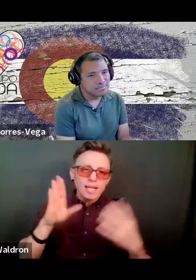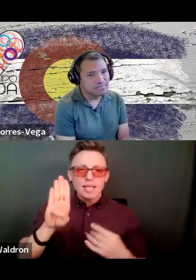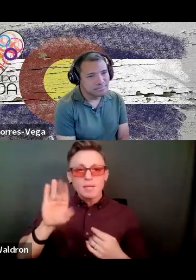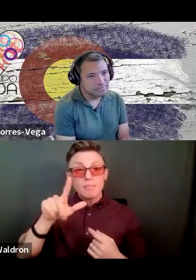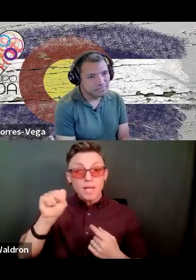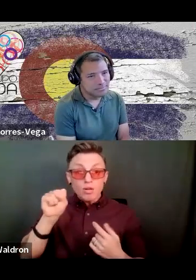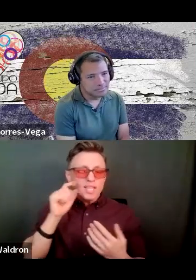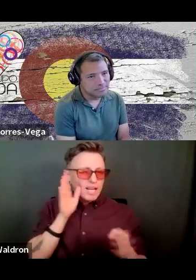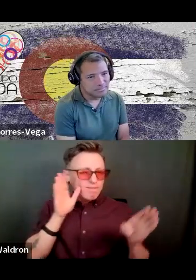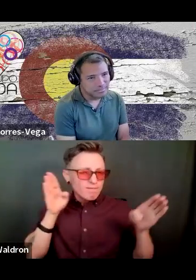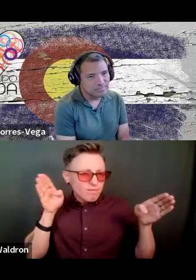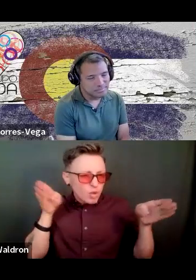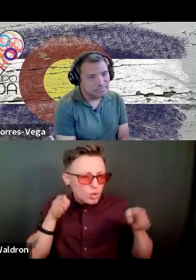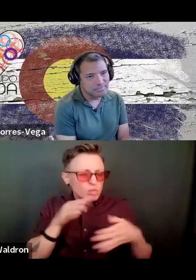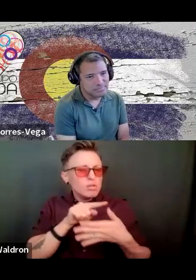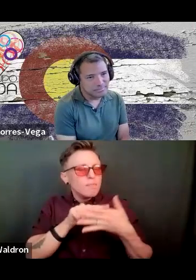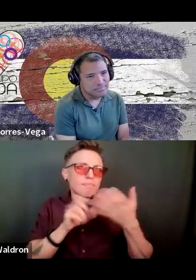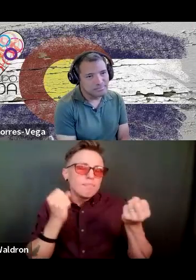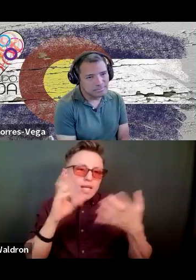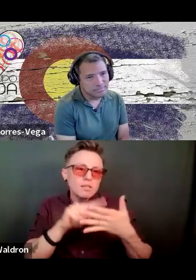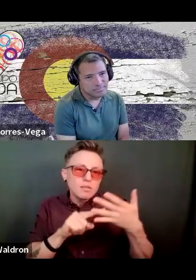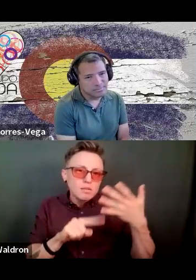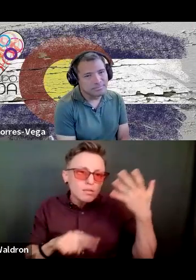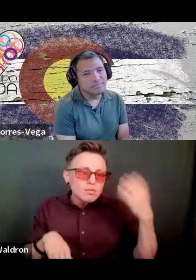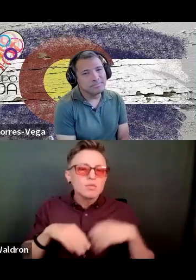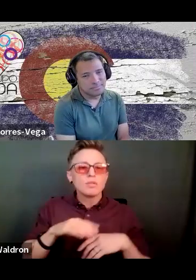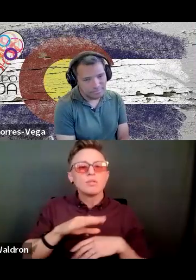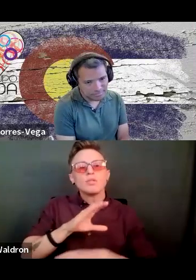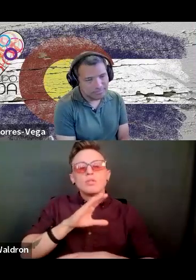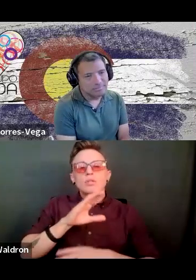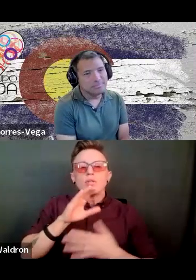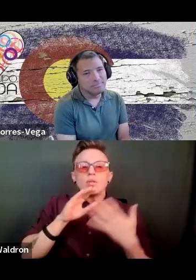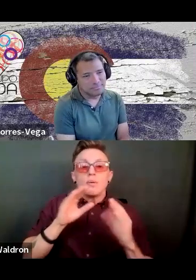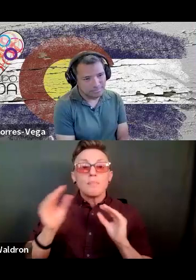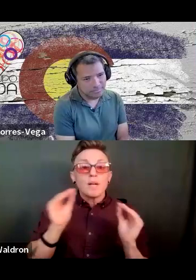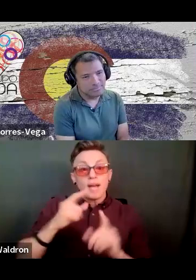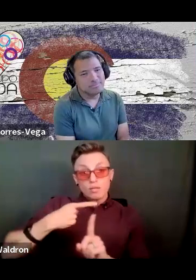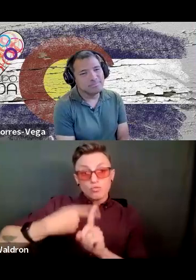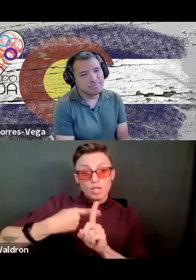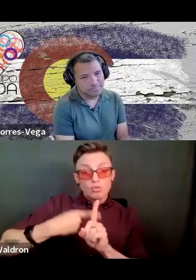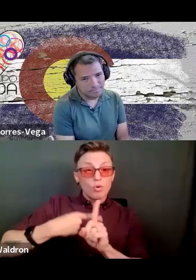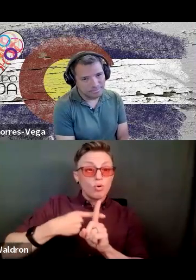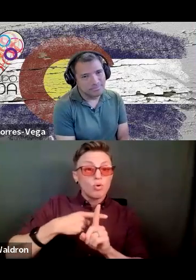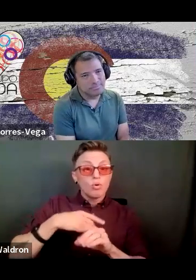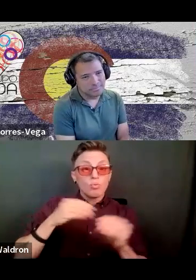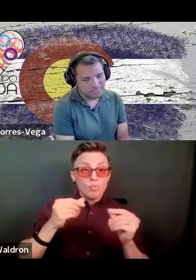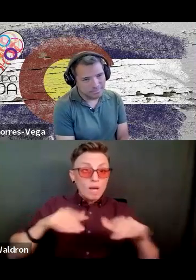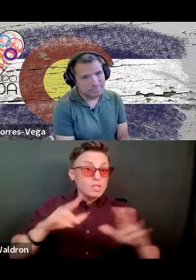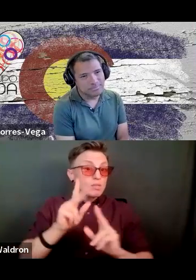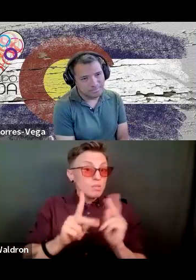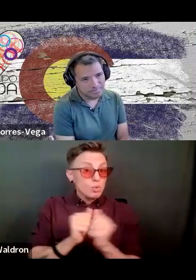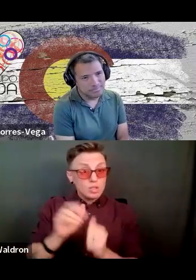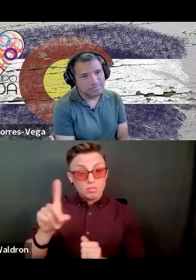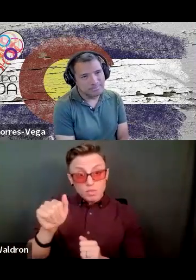a few. I mean, the airport access bill, the College Disability Opportunity Office, the modify rental premises for persons with disability, the motor